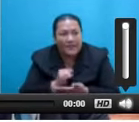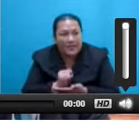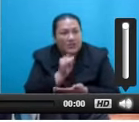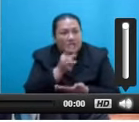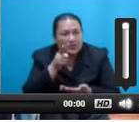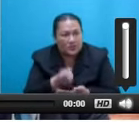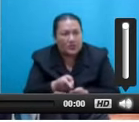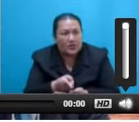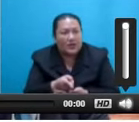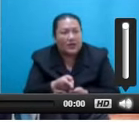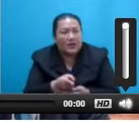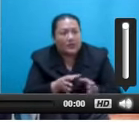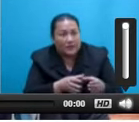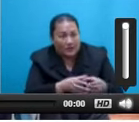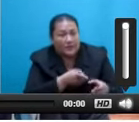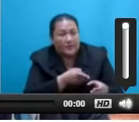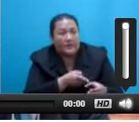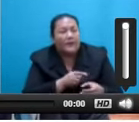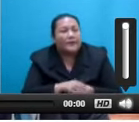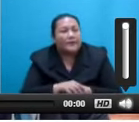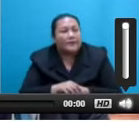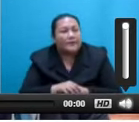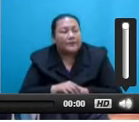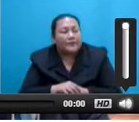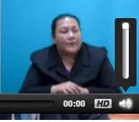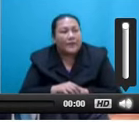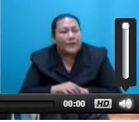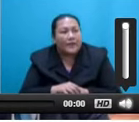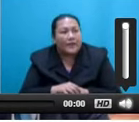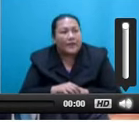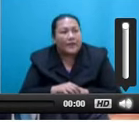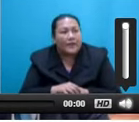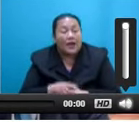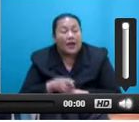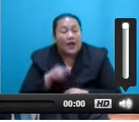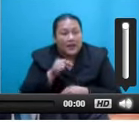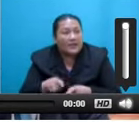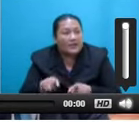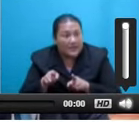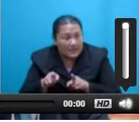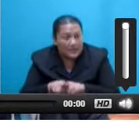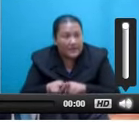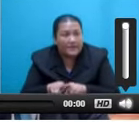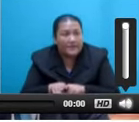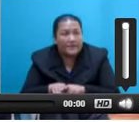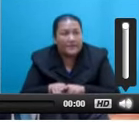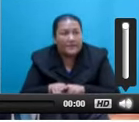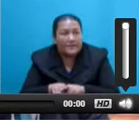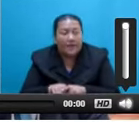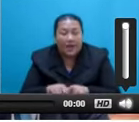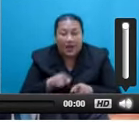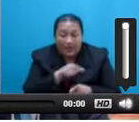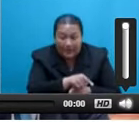to what the status of the industry is. If that is the same ploy the Government is seeking to deploy